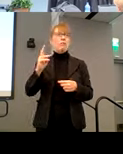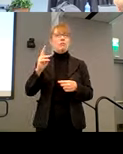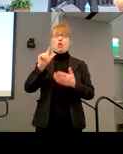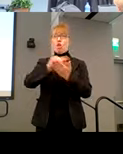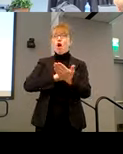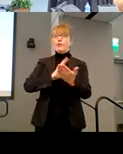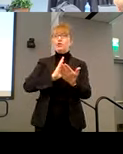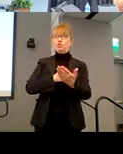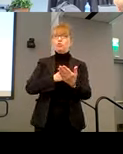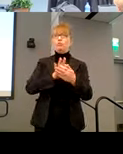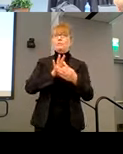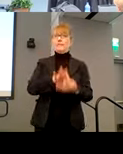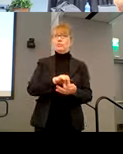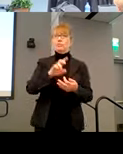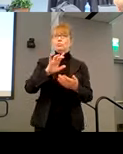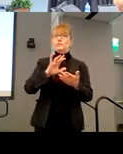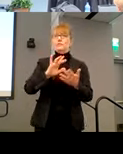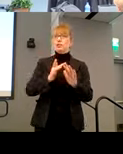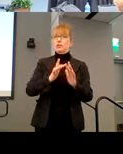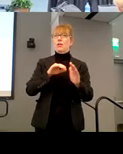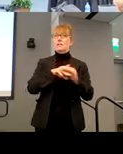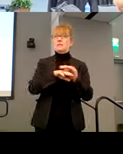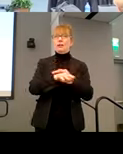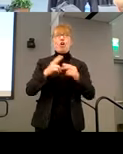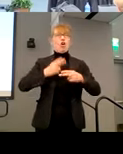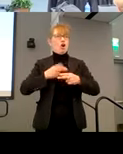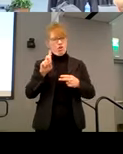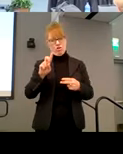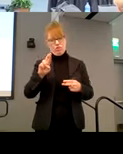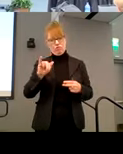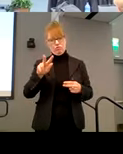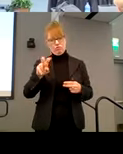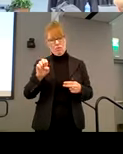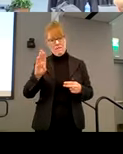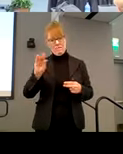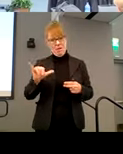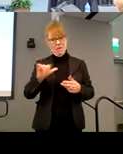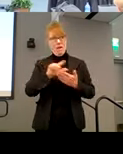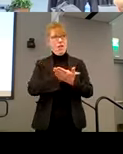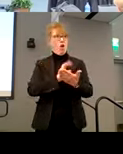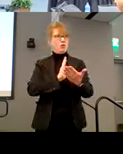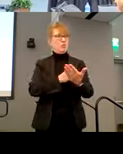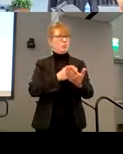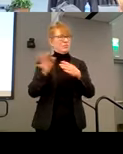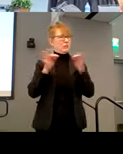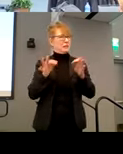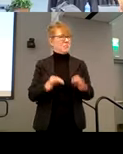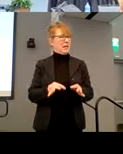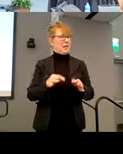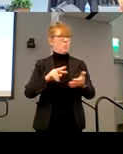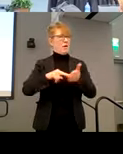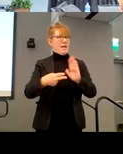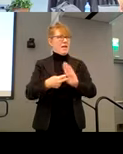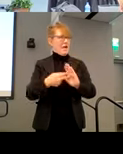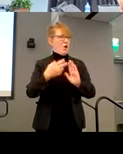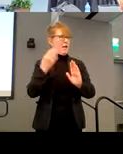Can you explain what those are and what role they might play in accessibility compliance efforts? You